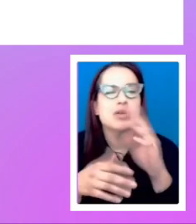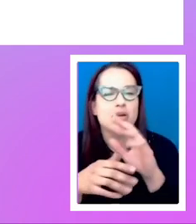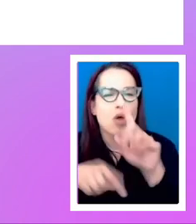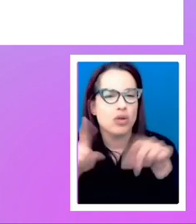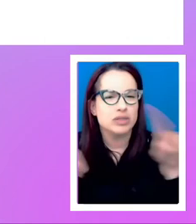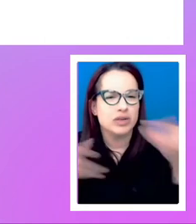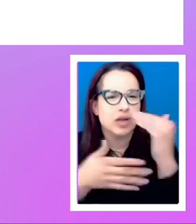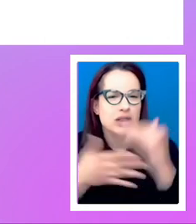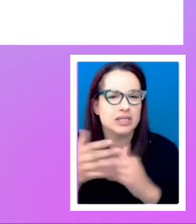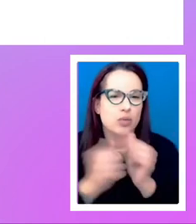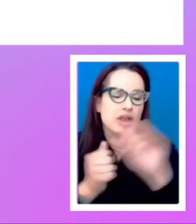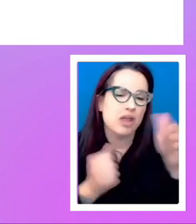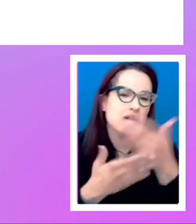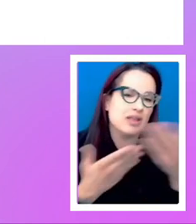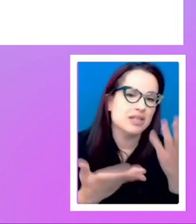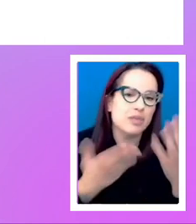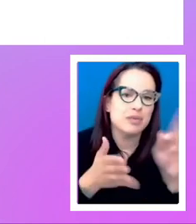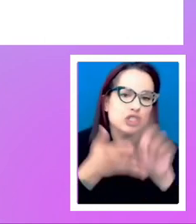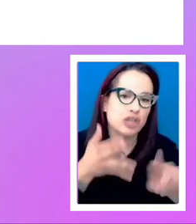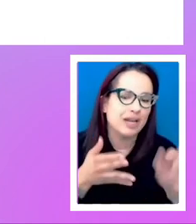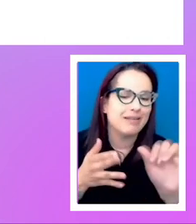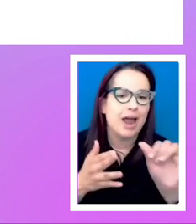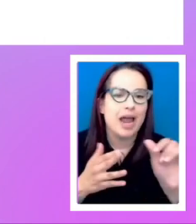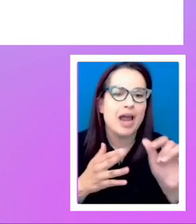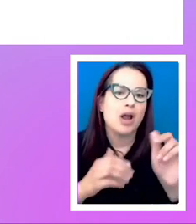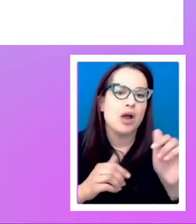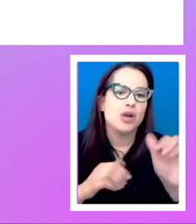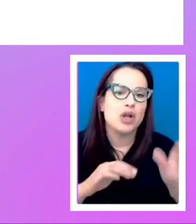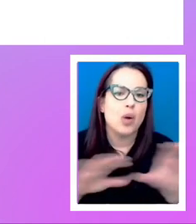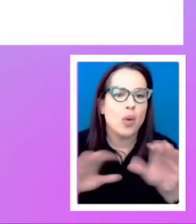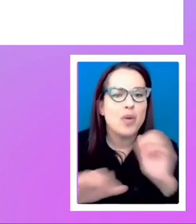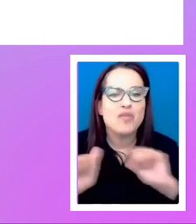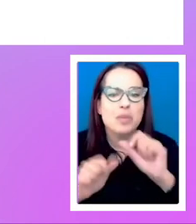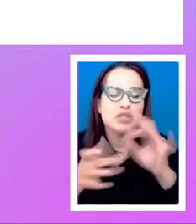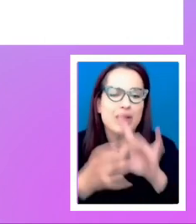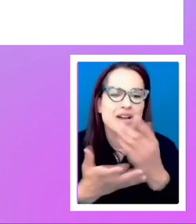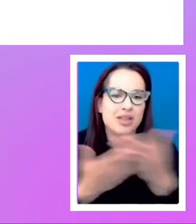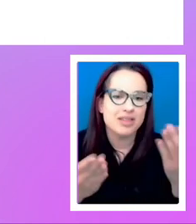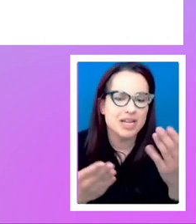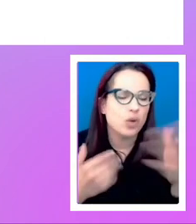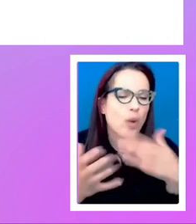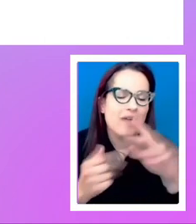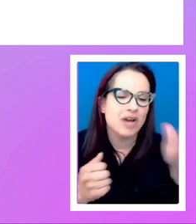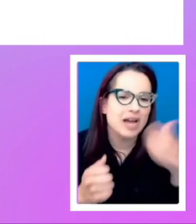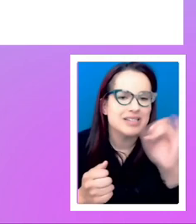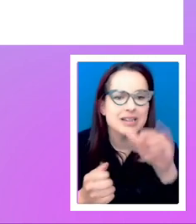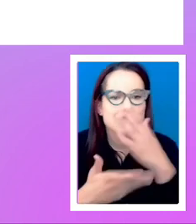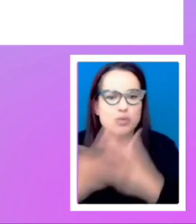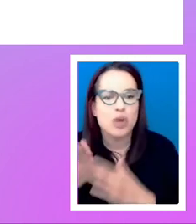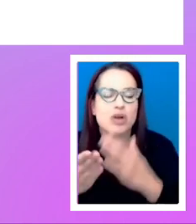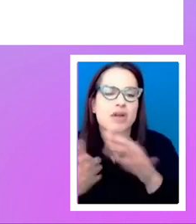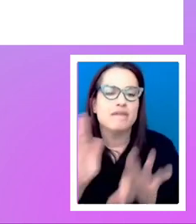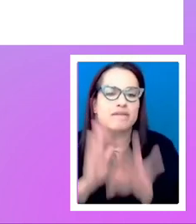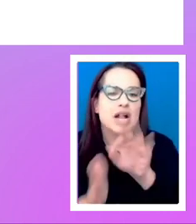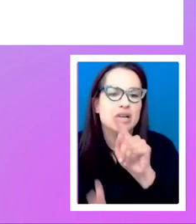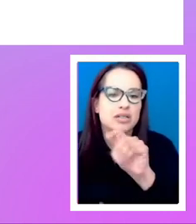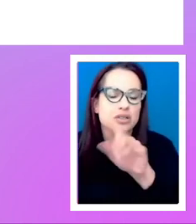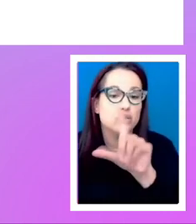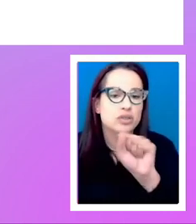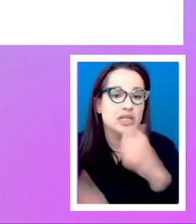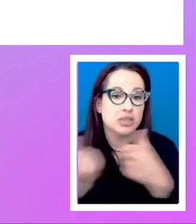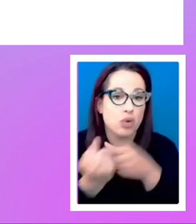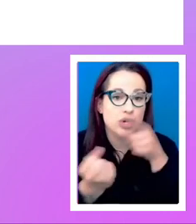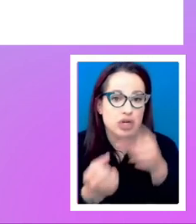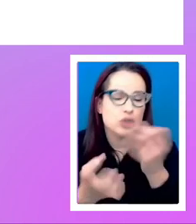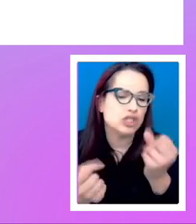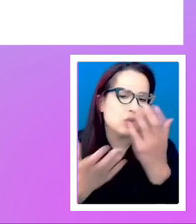along with other things you might be checking sort of performance related things or whatever else. And that has been part of, and it's finding tools that then support you. And there's so many of these